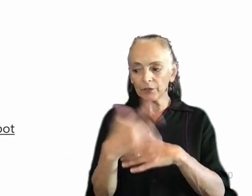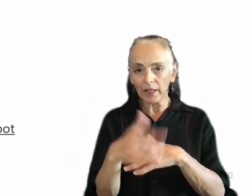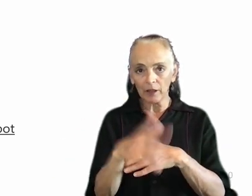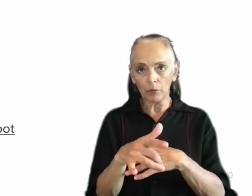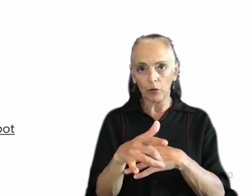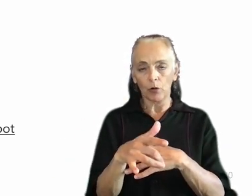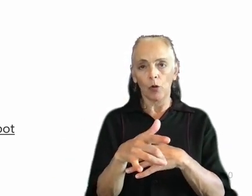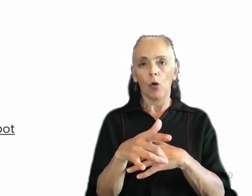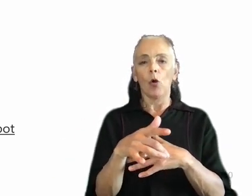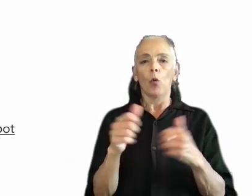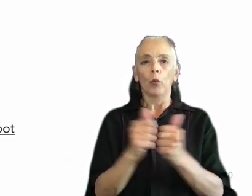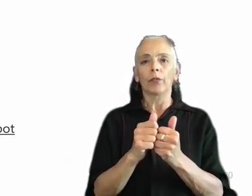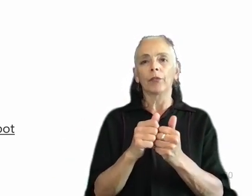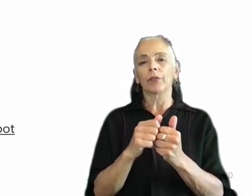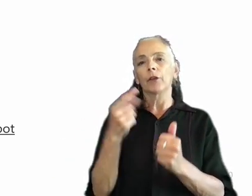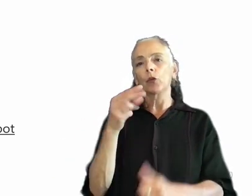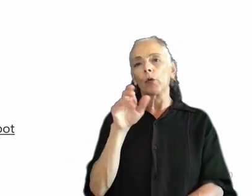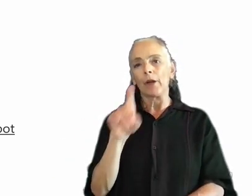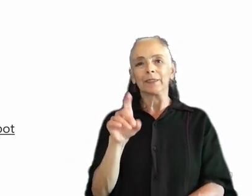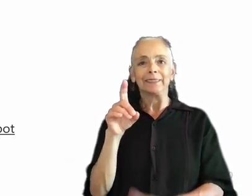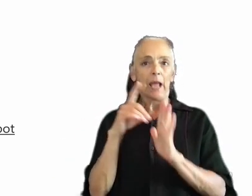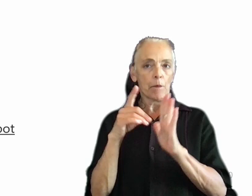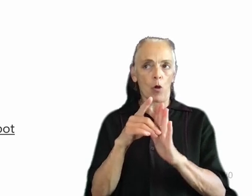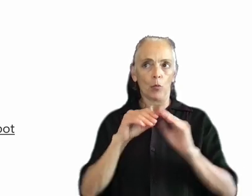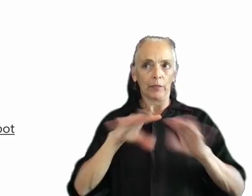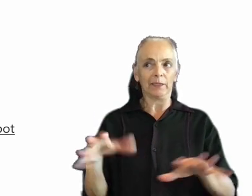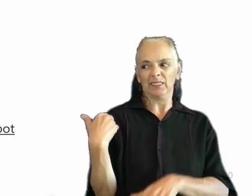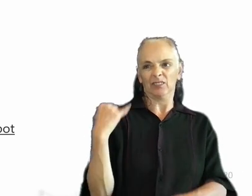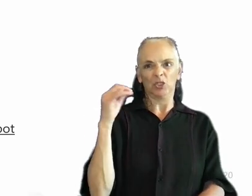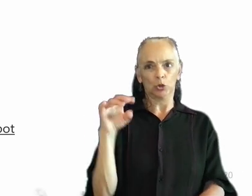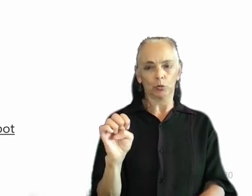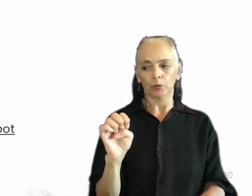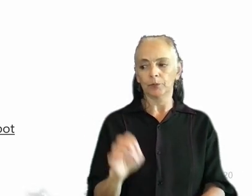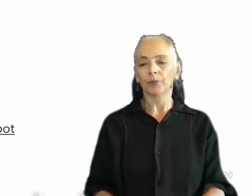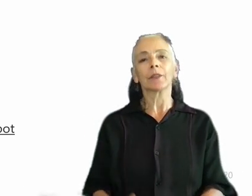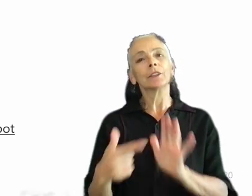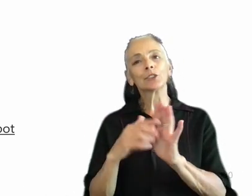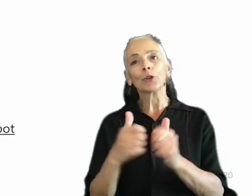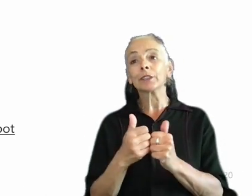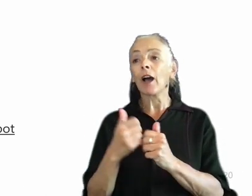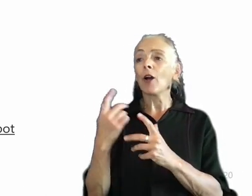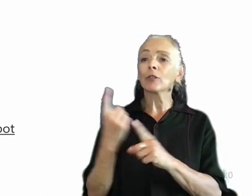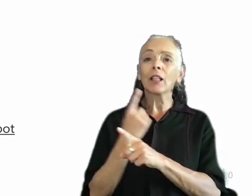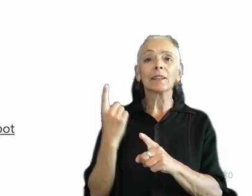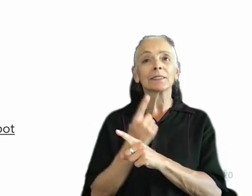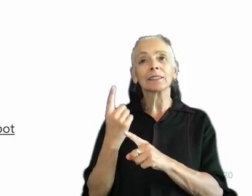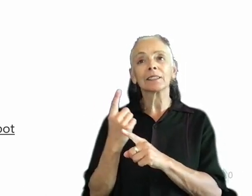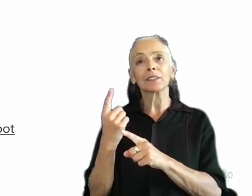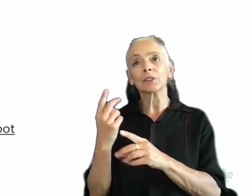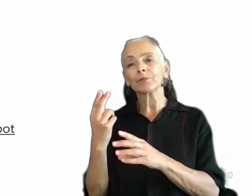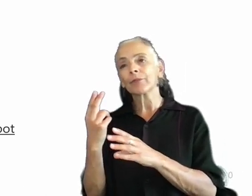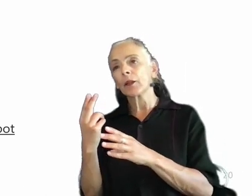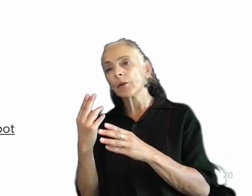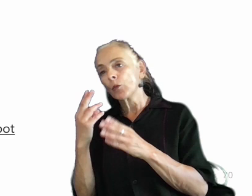back in mid-June. So here's an example of how classic user research methods, methods, usability and surveys were used to test an